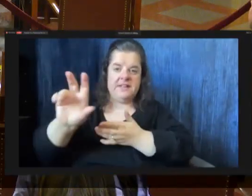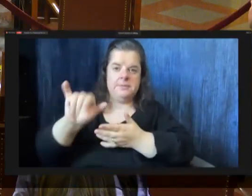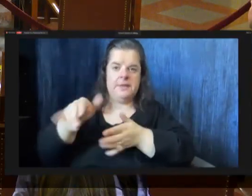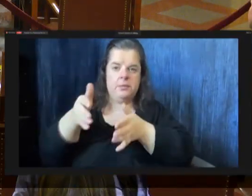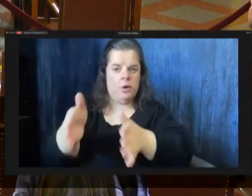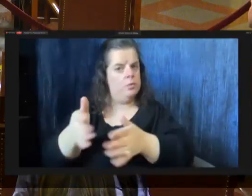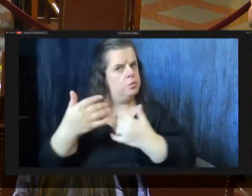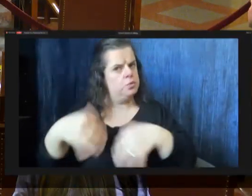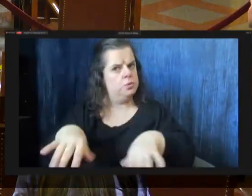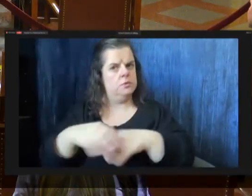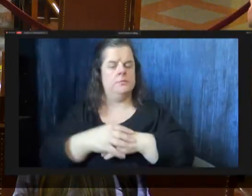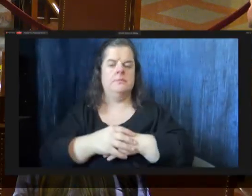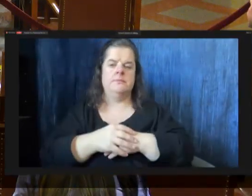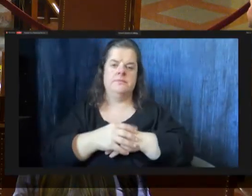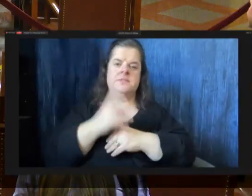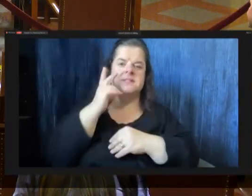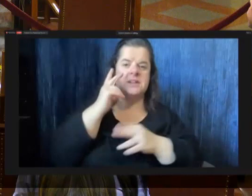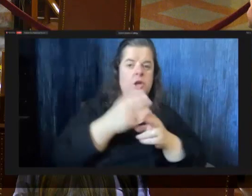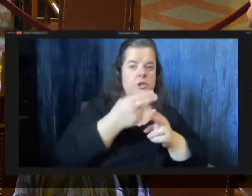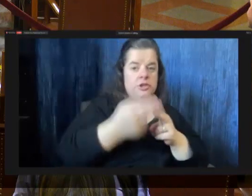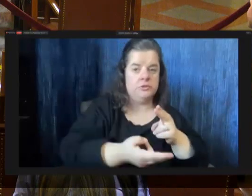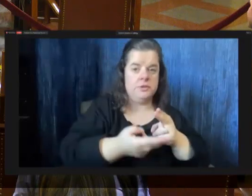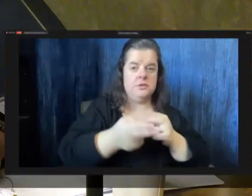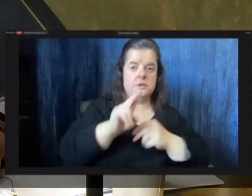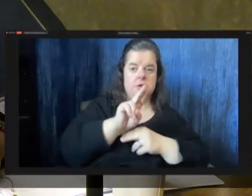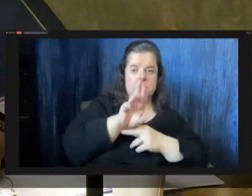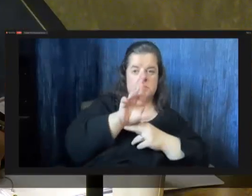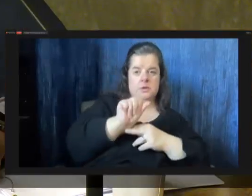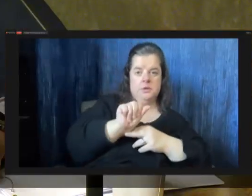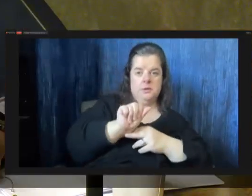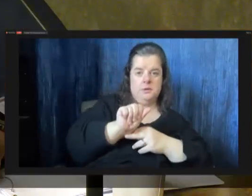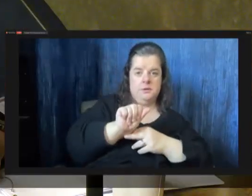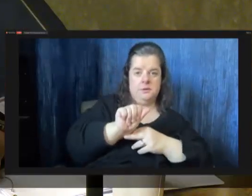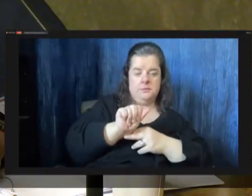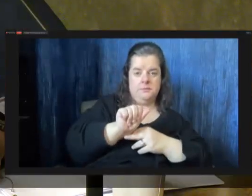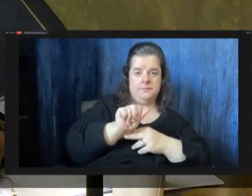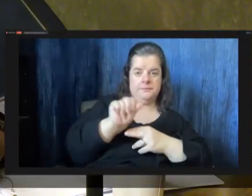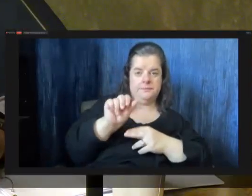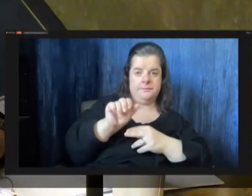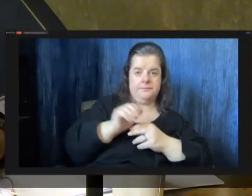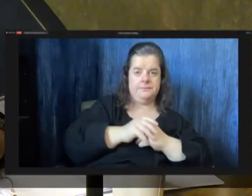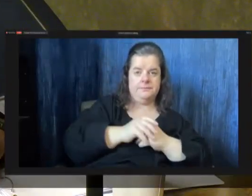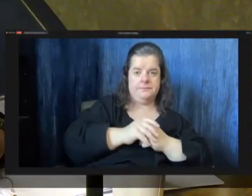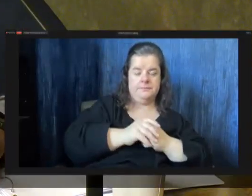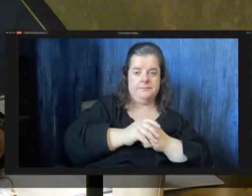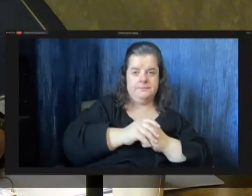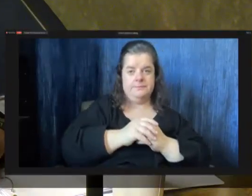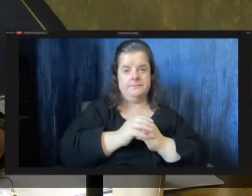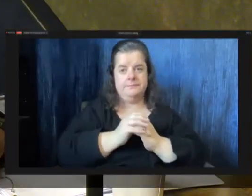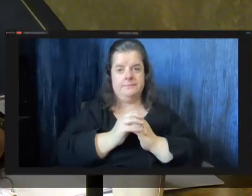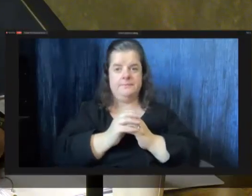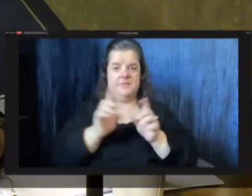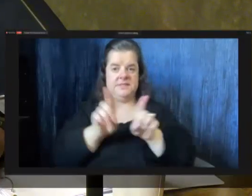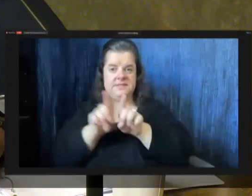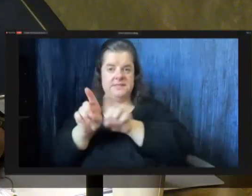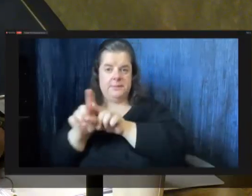decreases in the ura as well in the same years